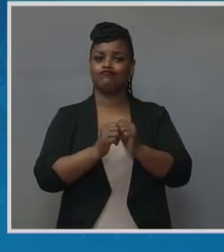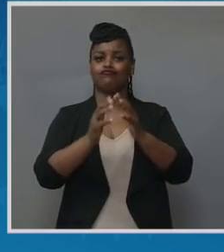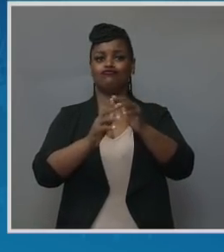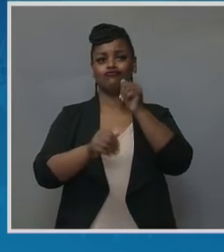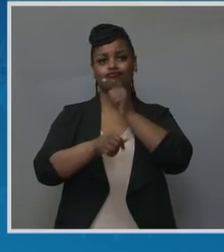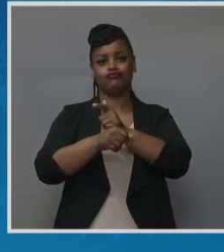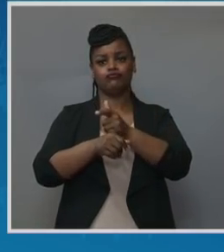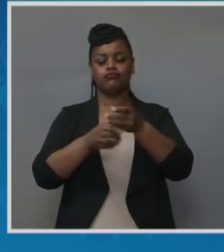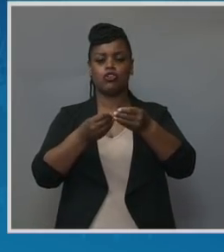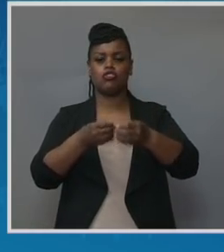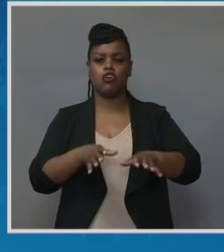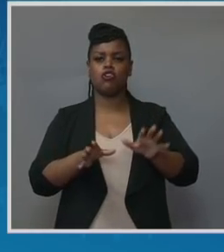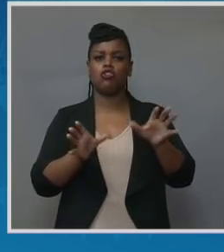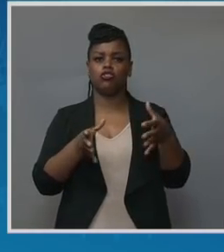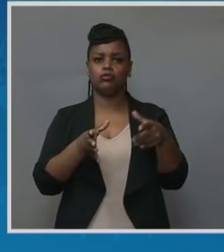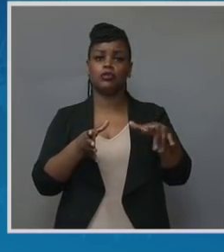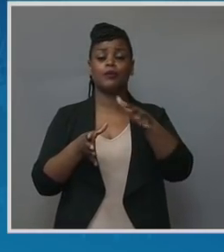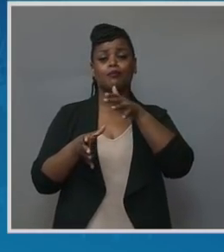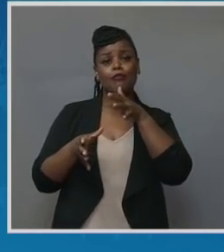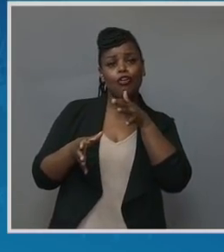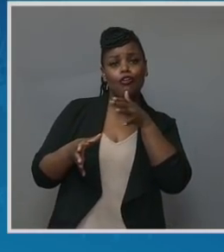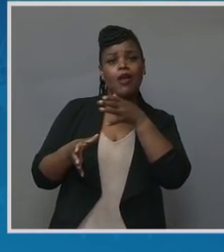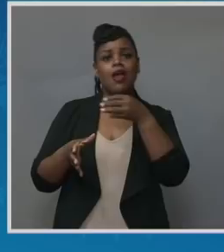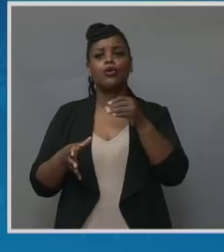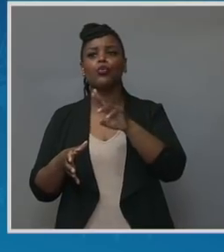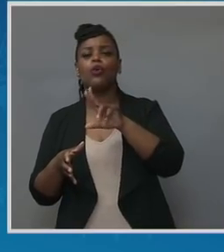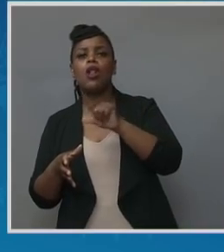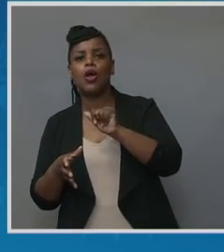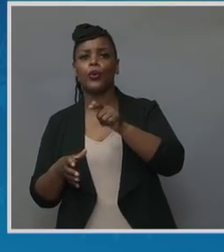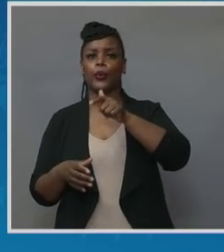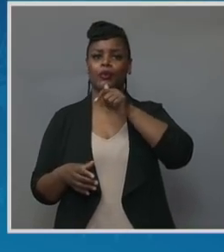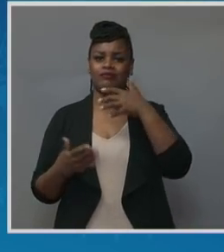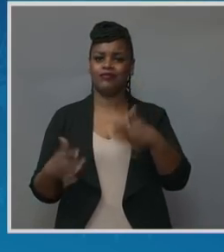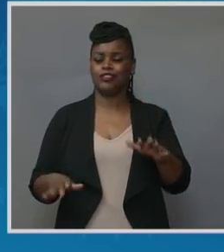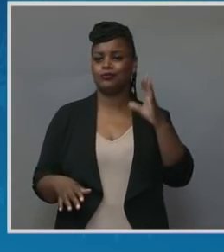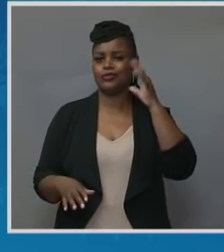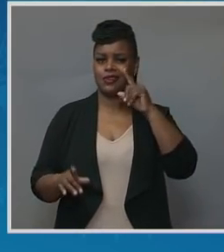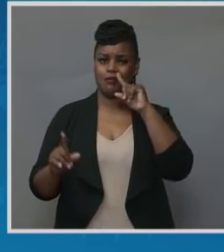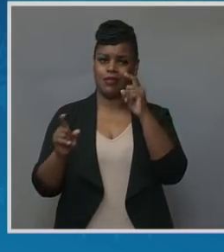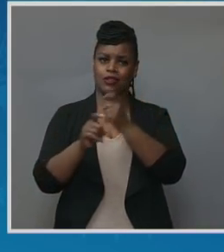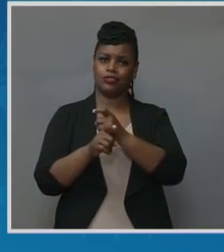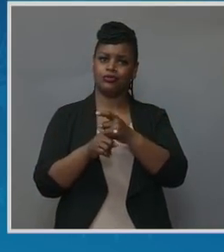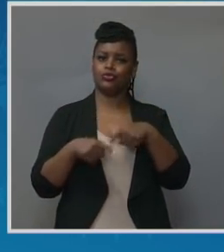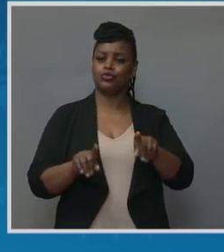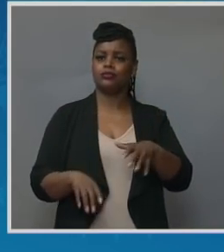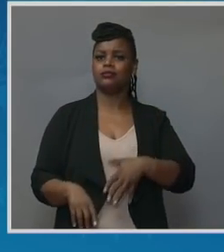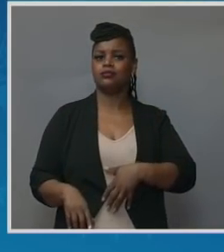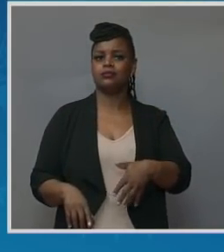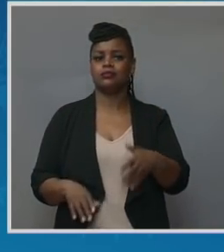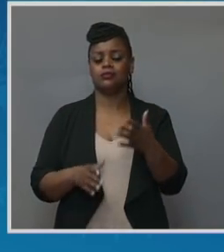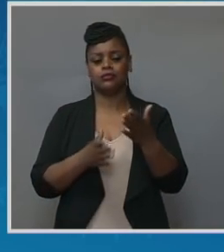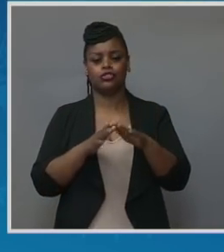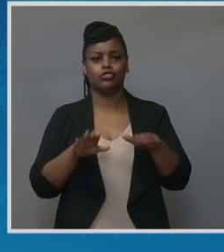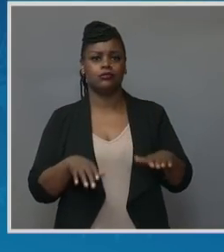mother and a doula who too experienced complications and loss in childbirth and pregnancy.